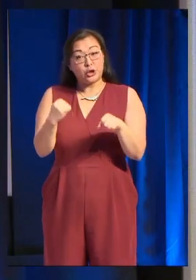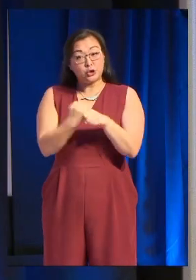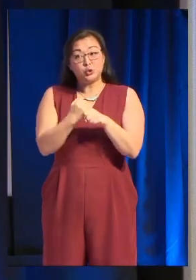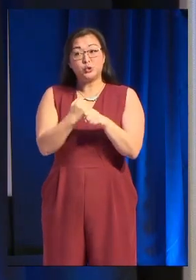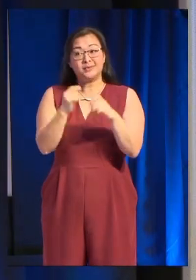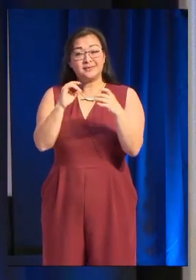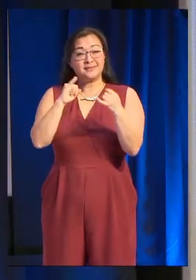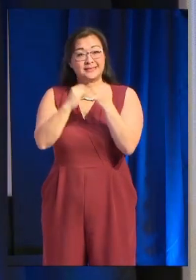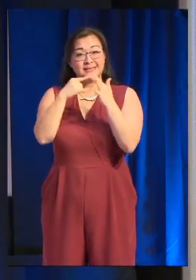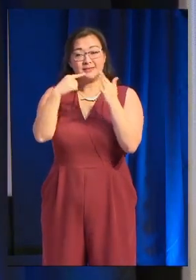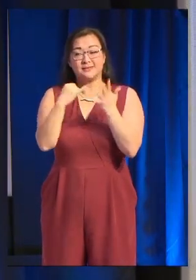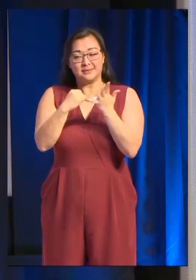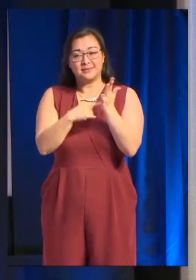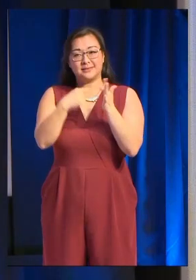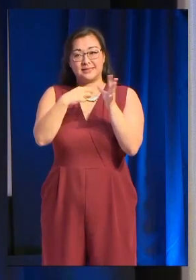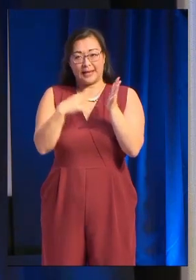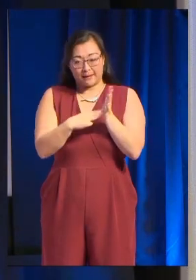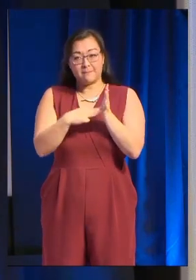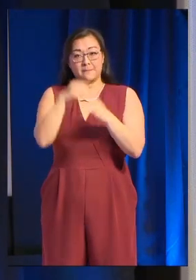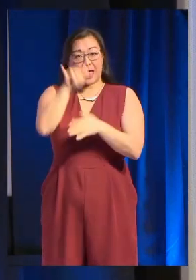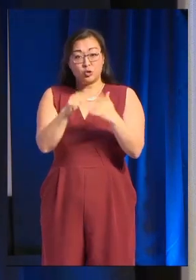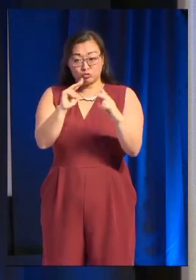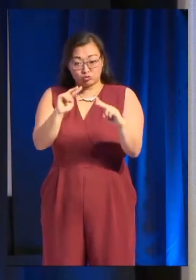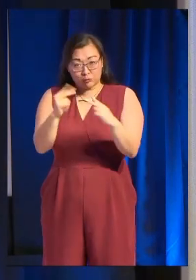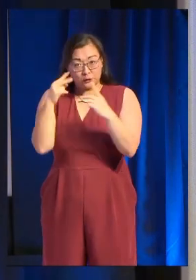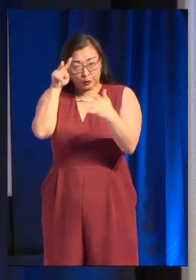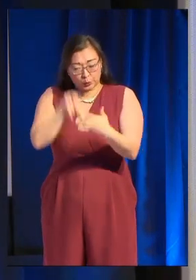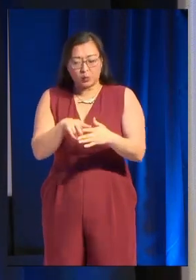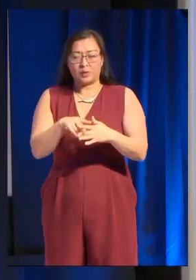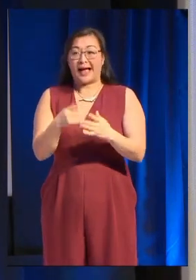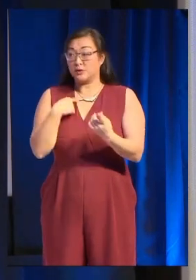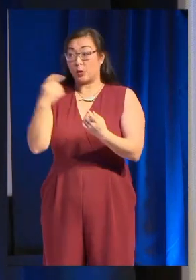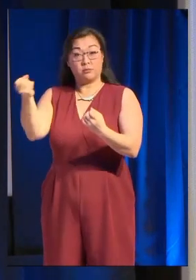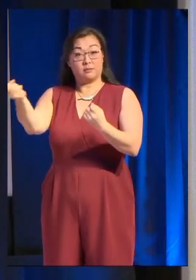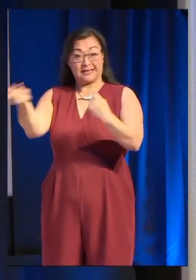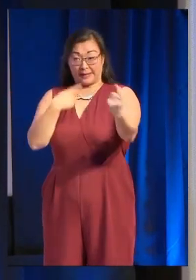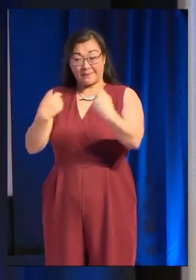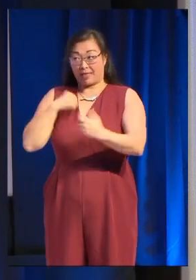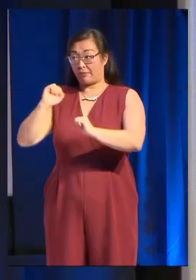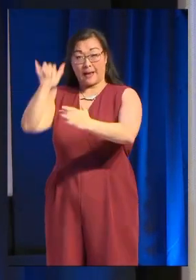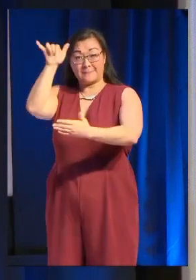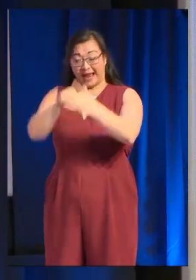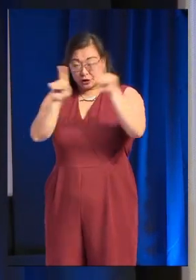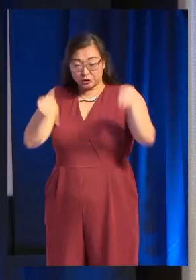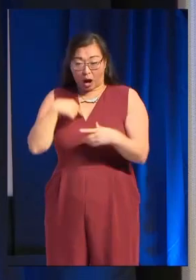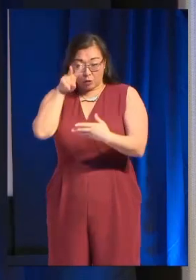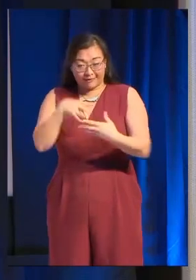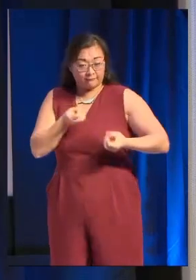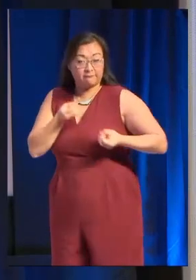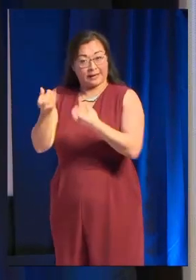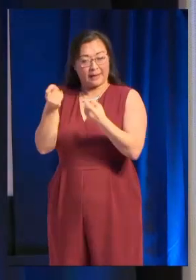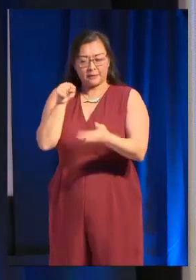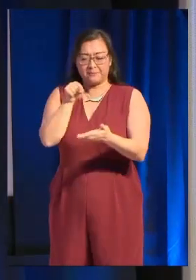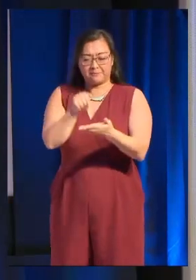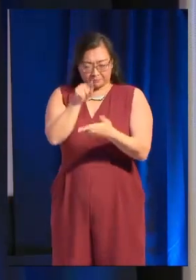make them work harder. And a lot of the pages I get from indie developers are written in what they think is